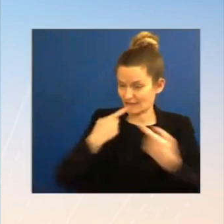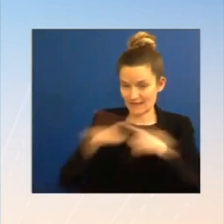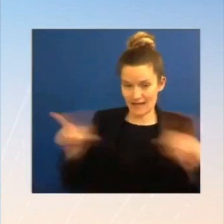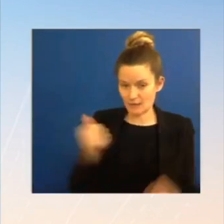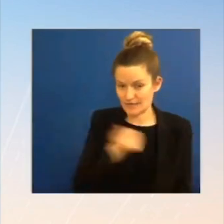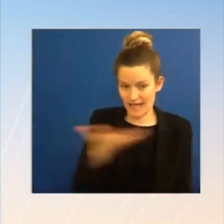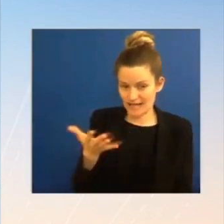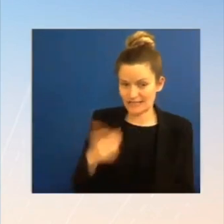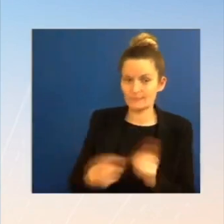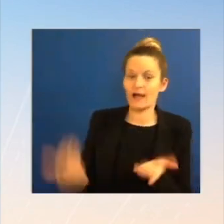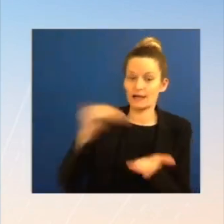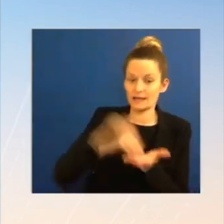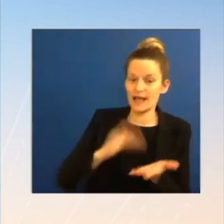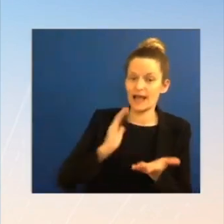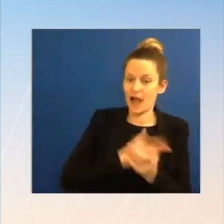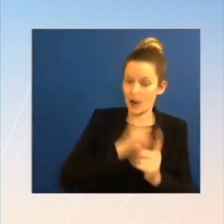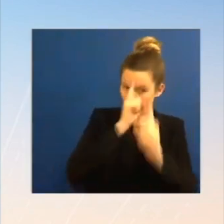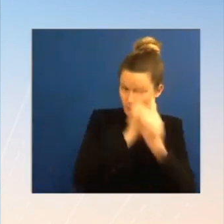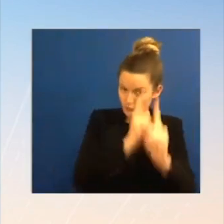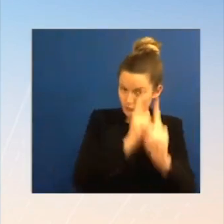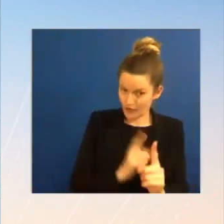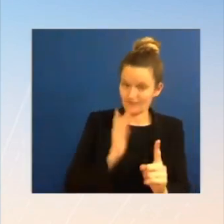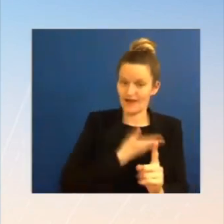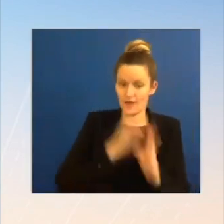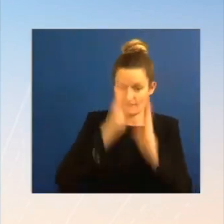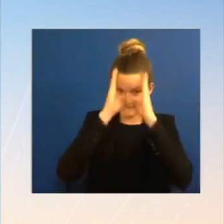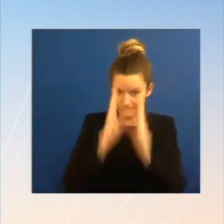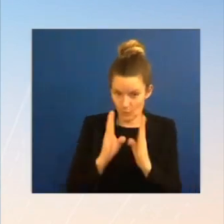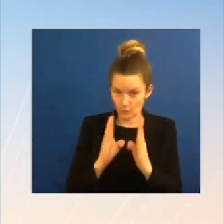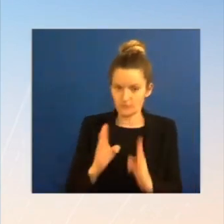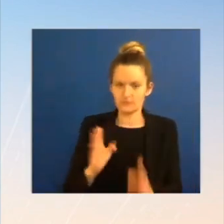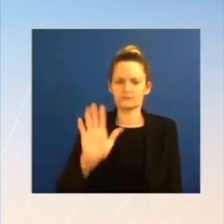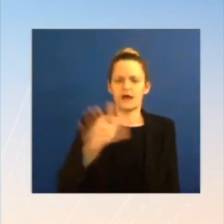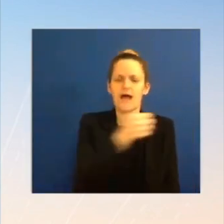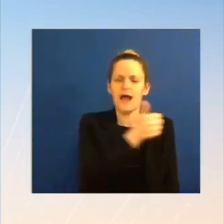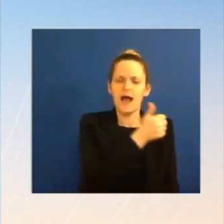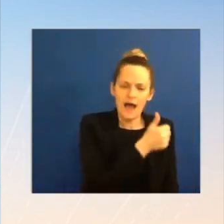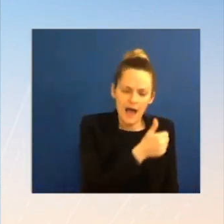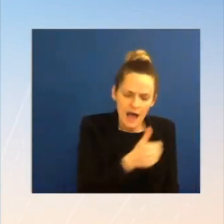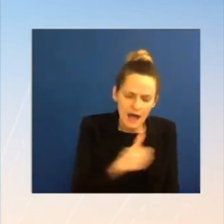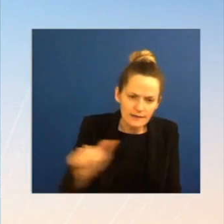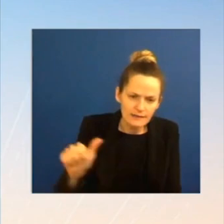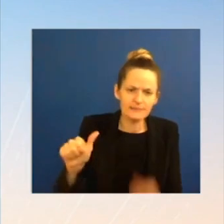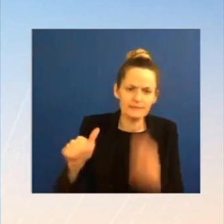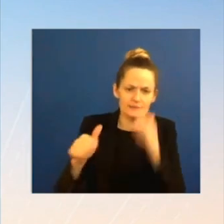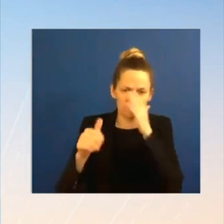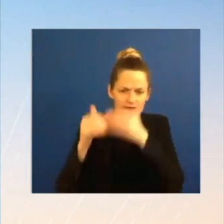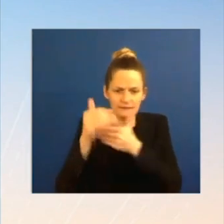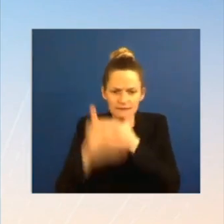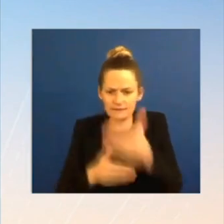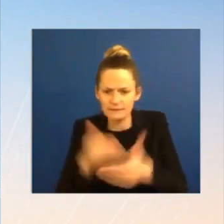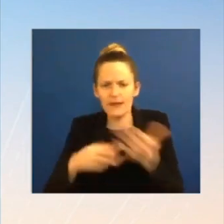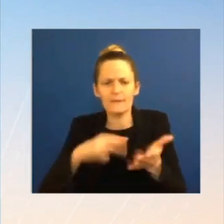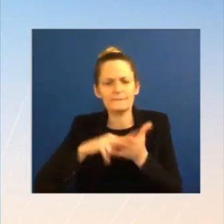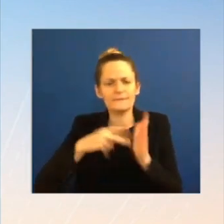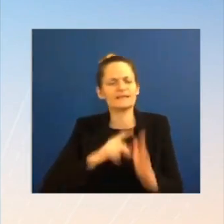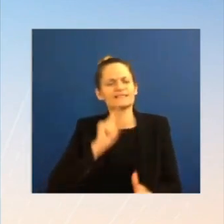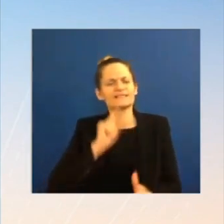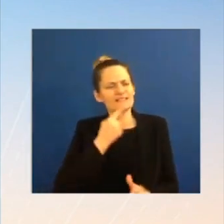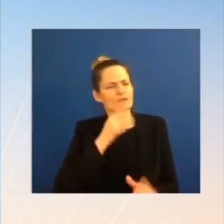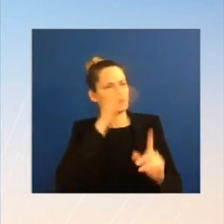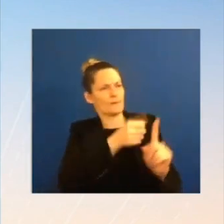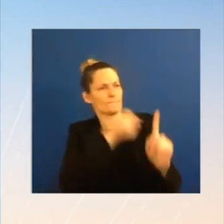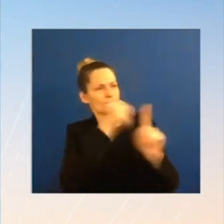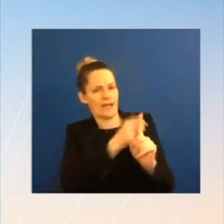is making sure that any step we take maximizes the impact on President Putin and minimizes it on the American people. And anyone